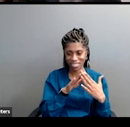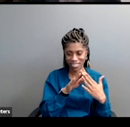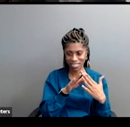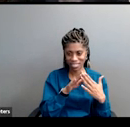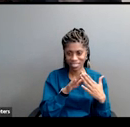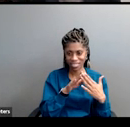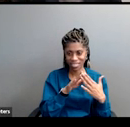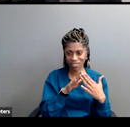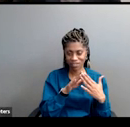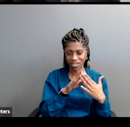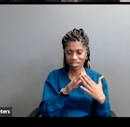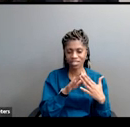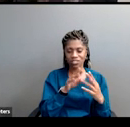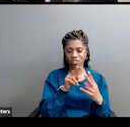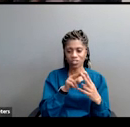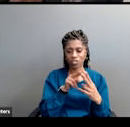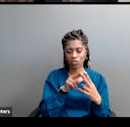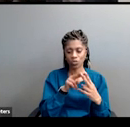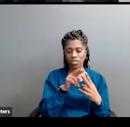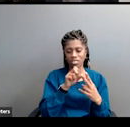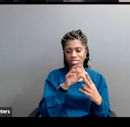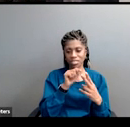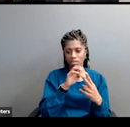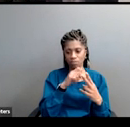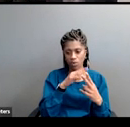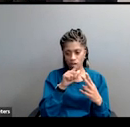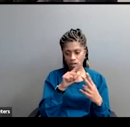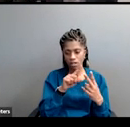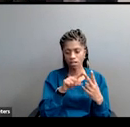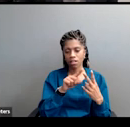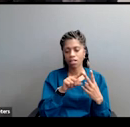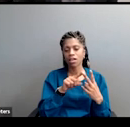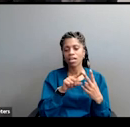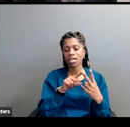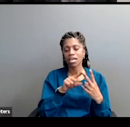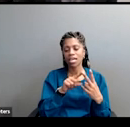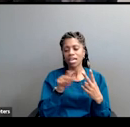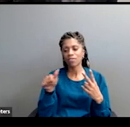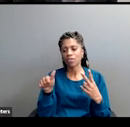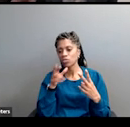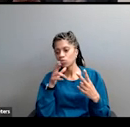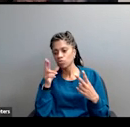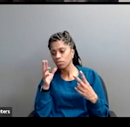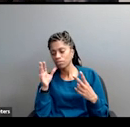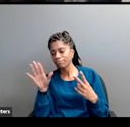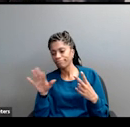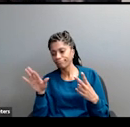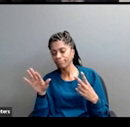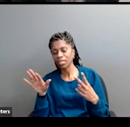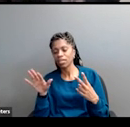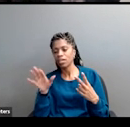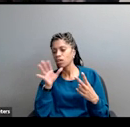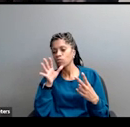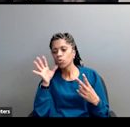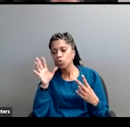multiracial cities. So picking up the greater Minnesota and saying greater than fear, a very smart